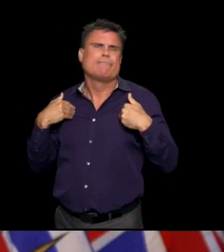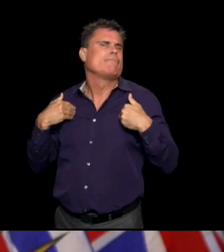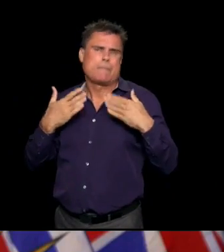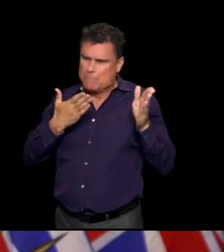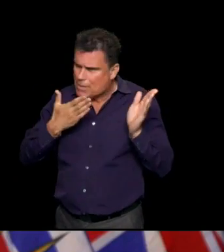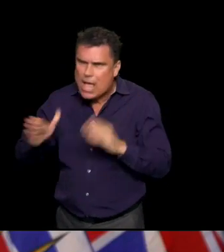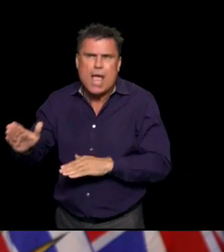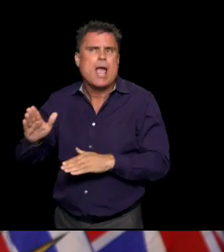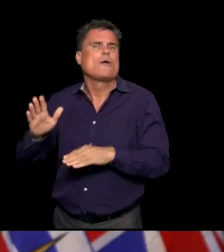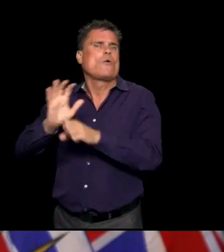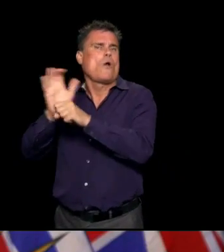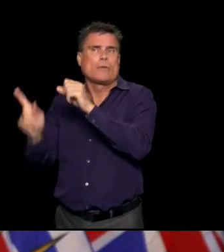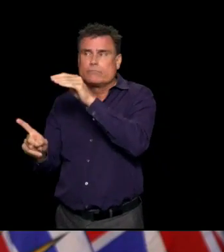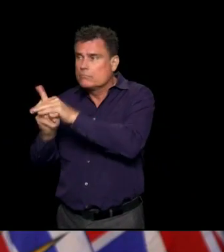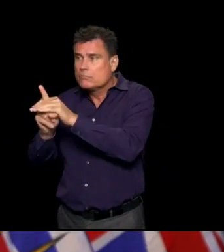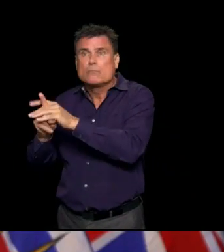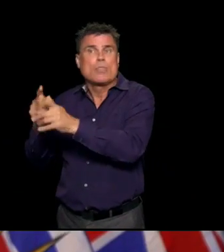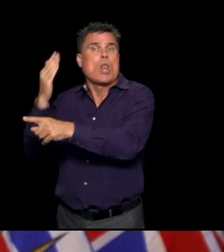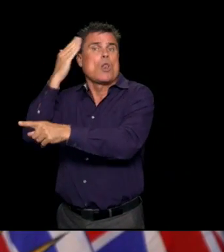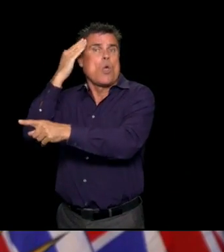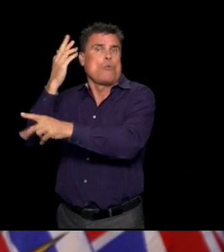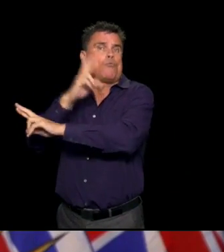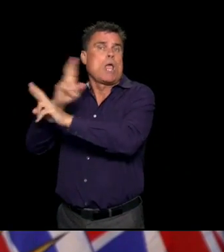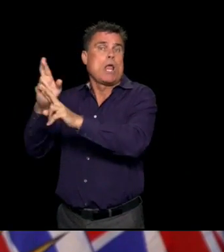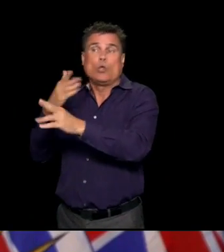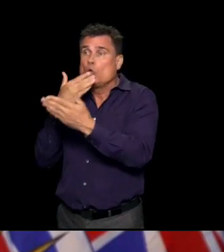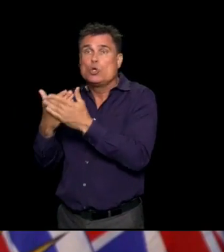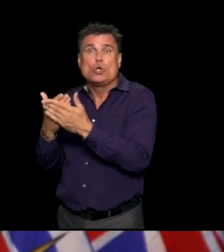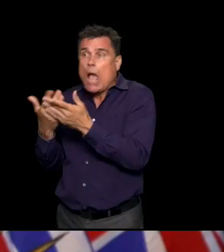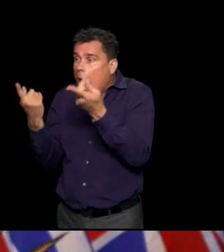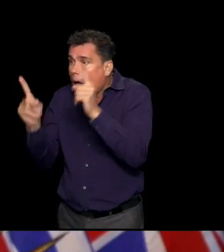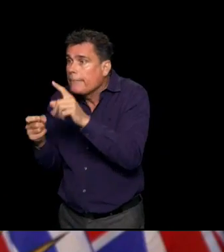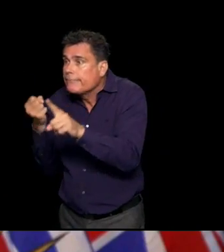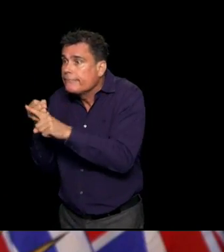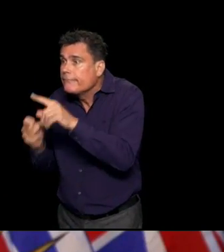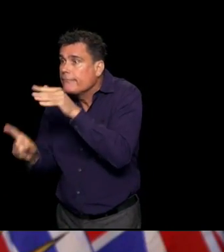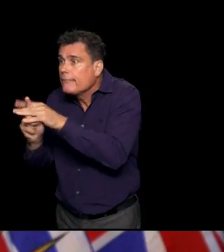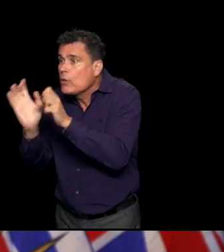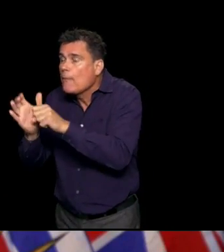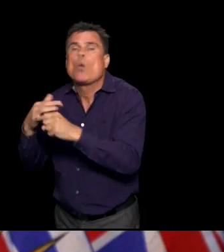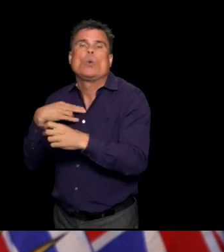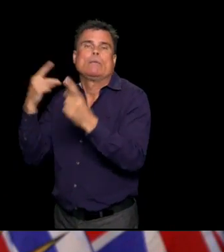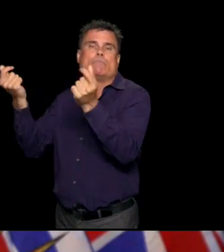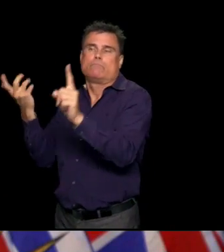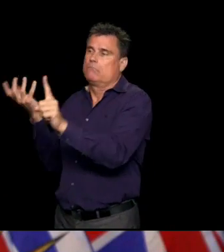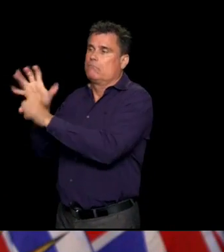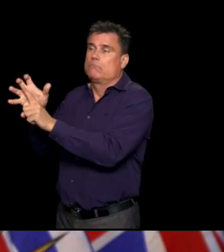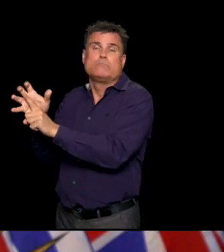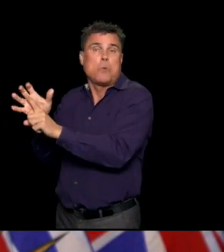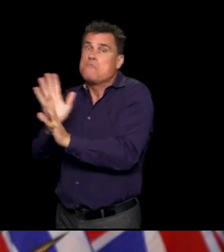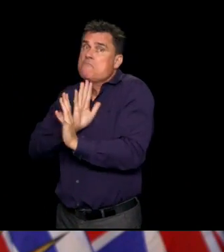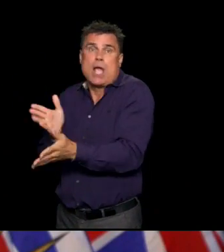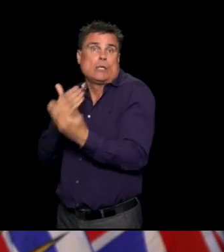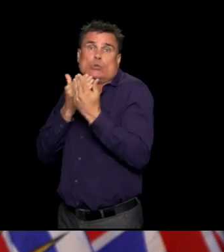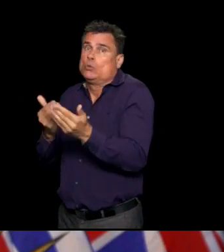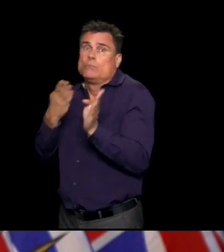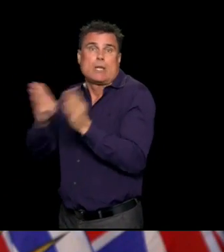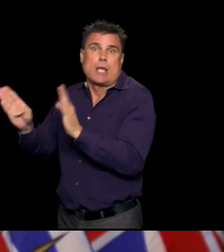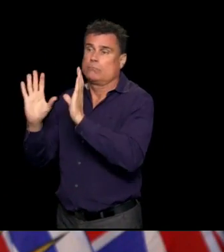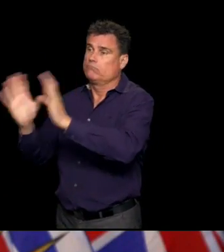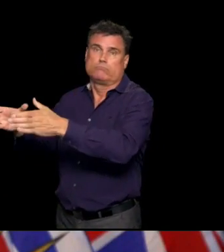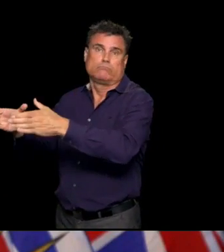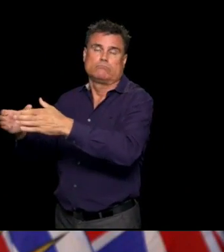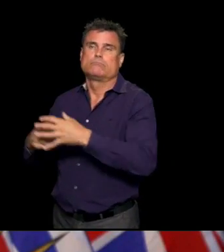the community and to protect the people who are working in that site. Next question is from Mary Brooks, Island Social Trust.